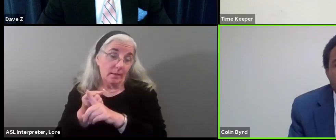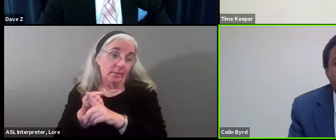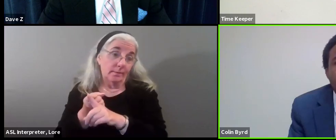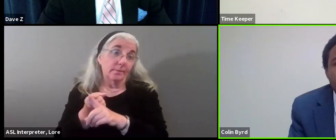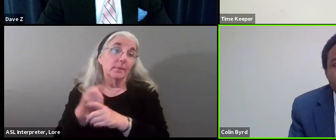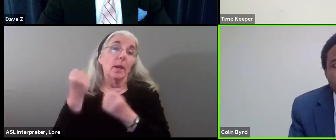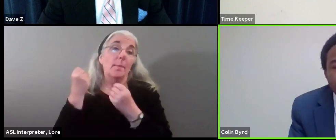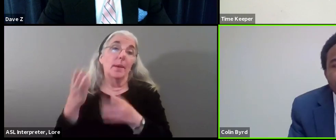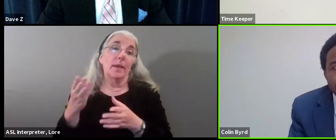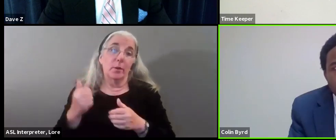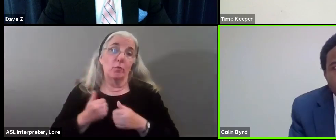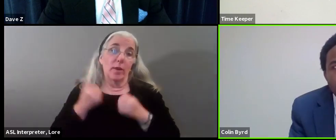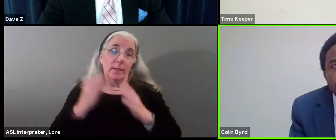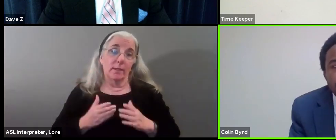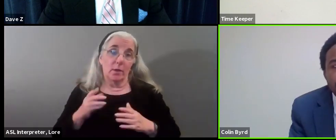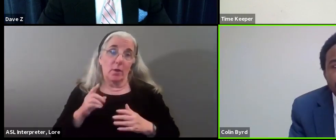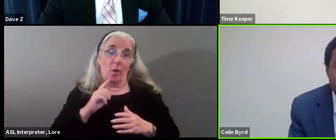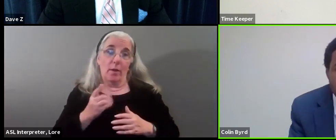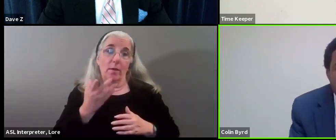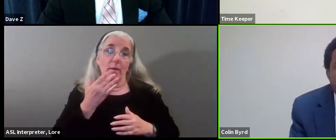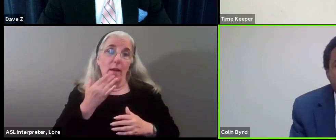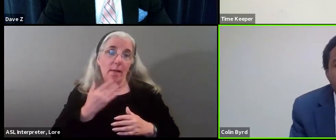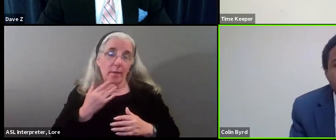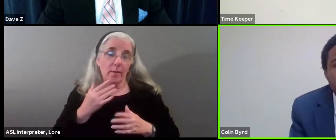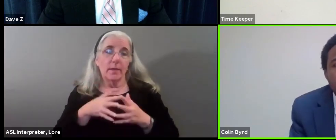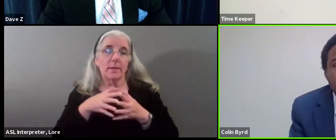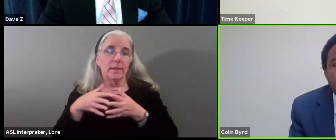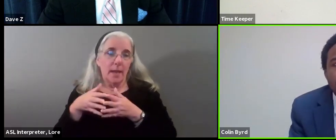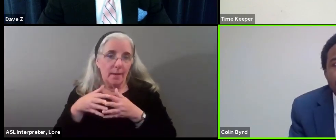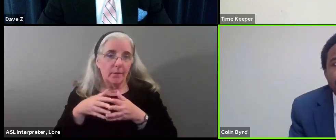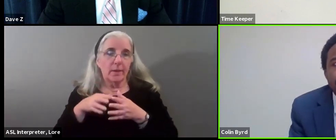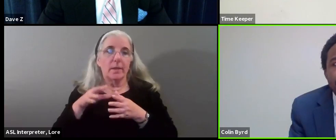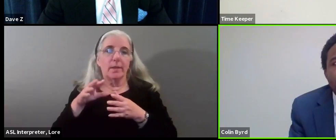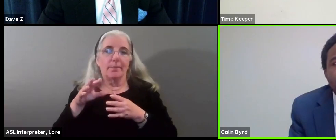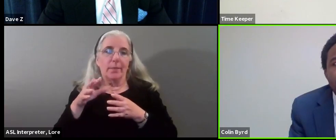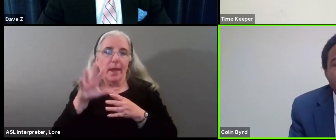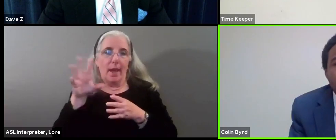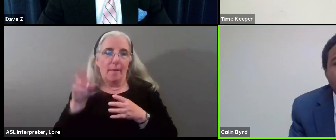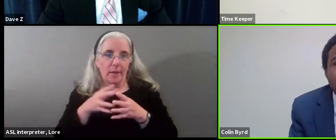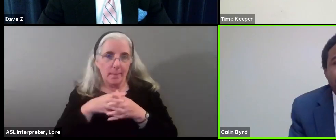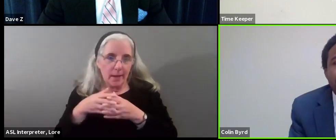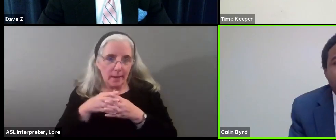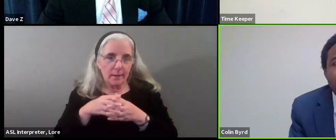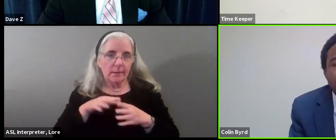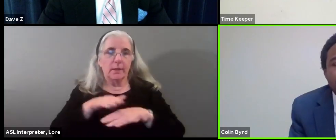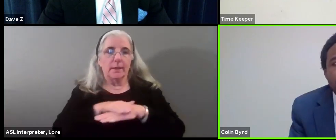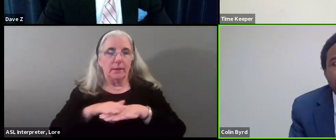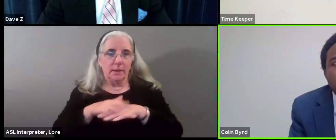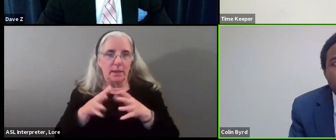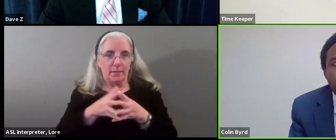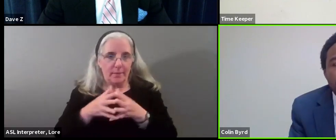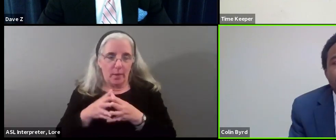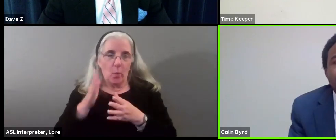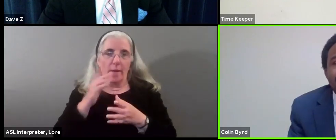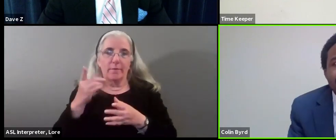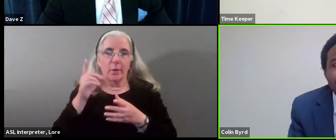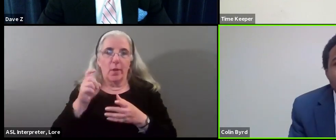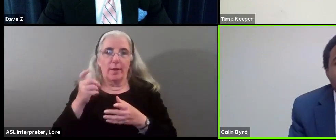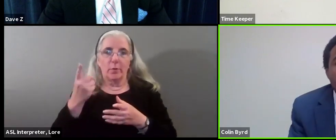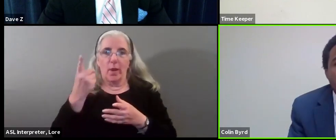of our residents who are residents of color, African-Americans in particular, Native Americans, um, they're really going to have to ask themselves